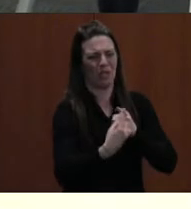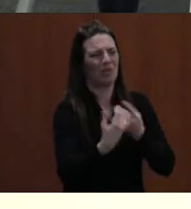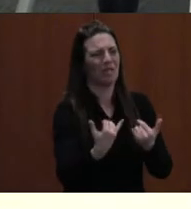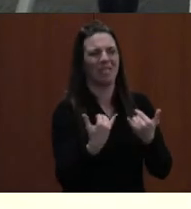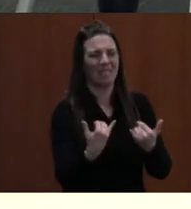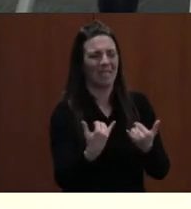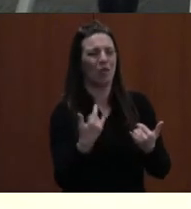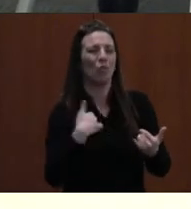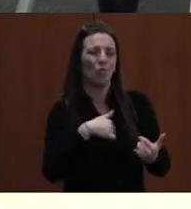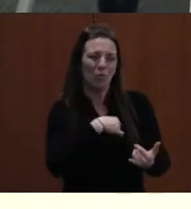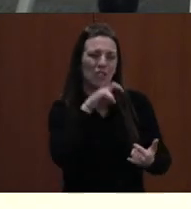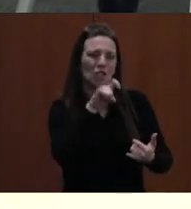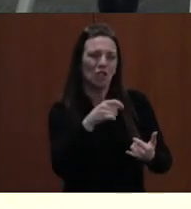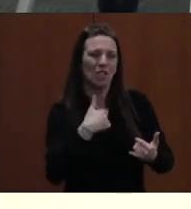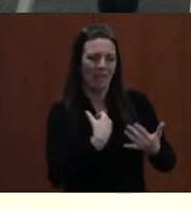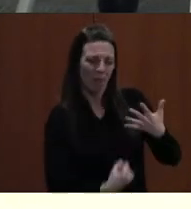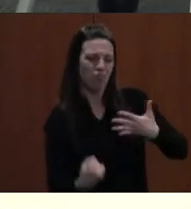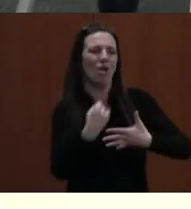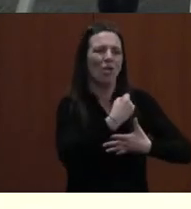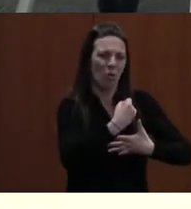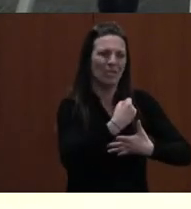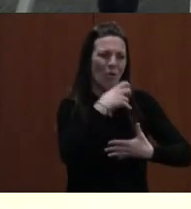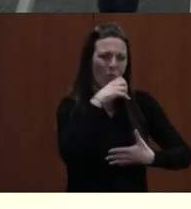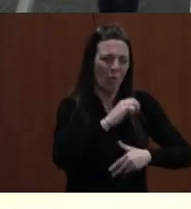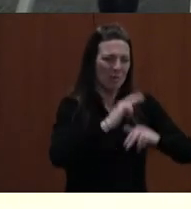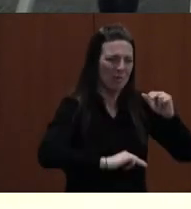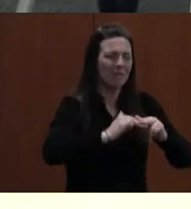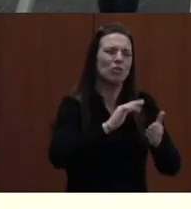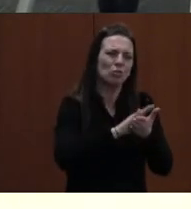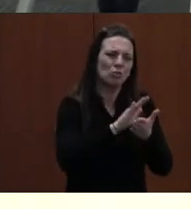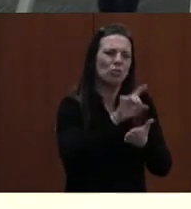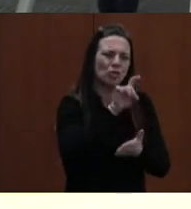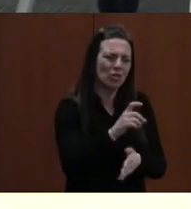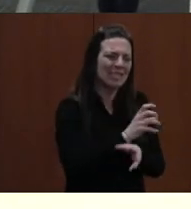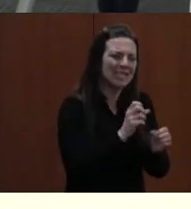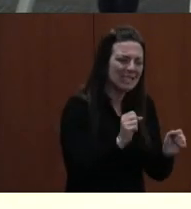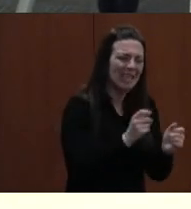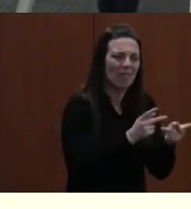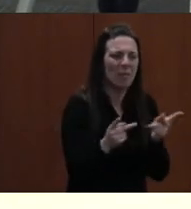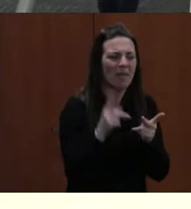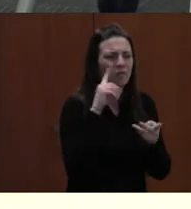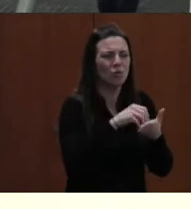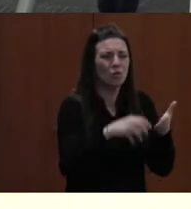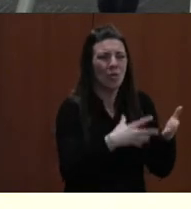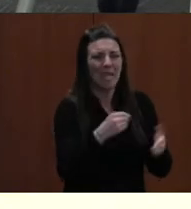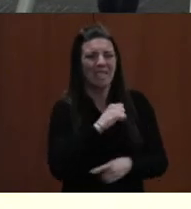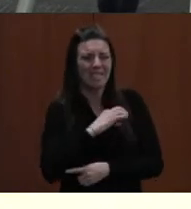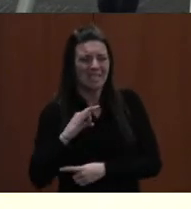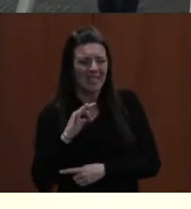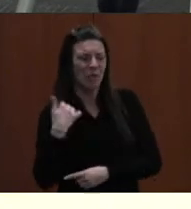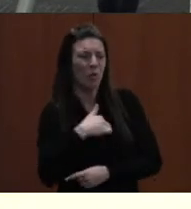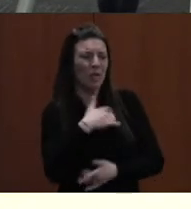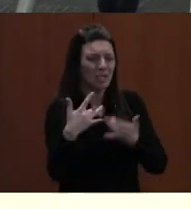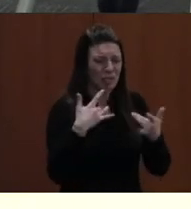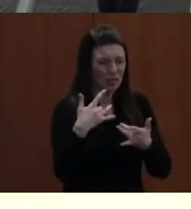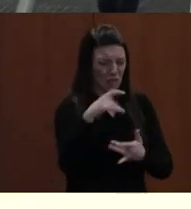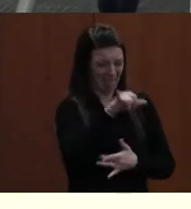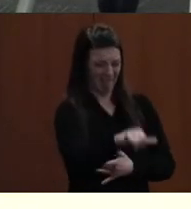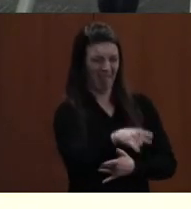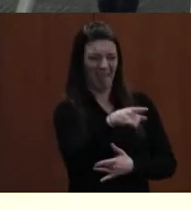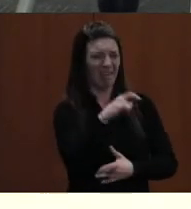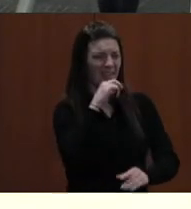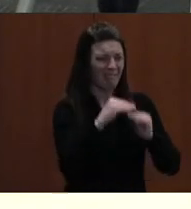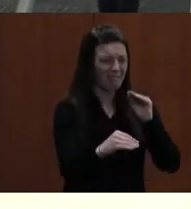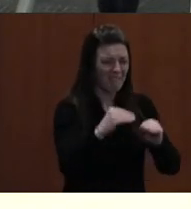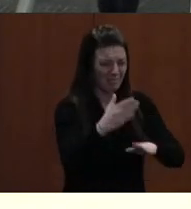disrepair should be prioritized. School buildings should be a safe place for students and staff. There are concerns that the outstanding maintenance issues negatively impact the